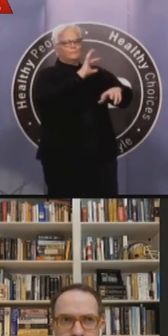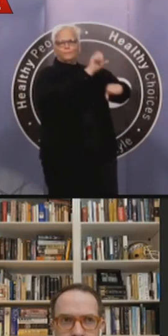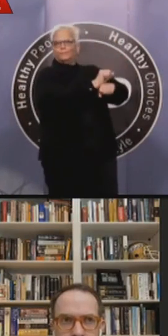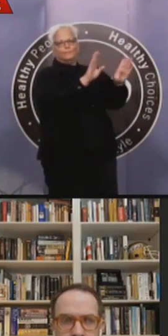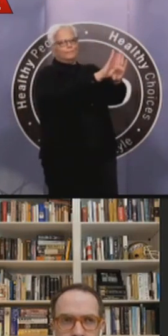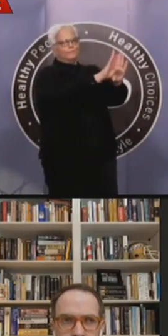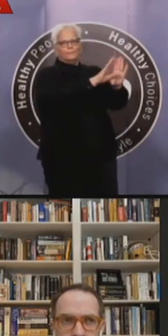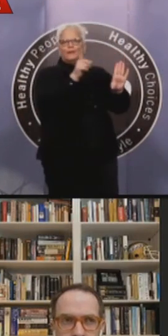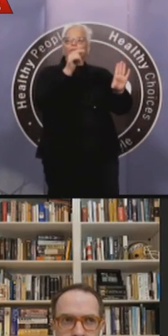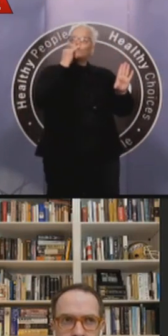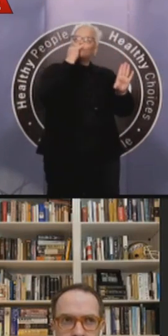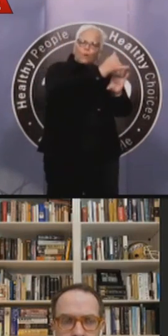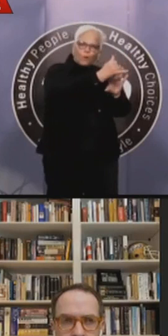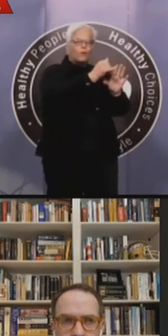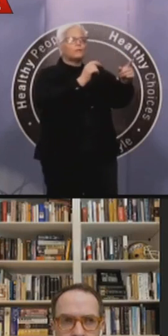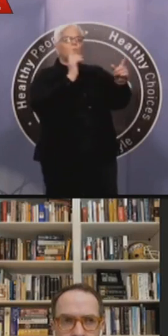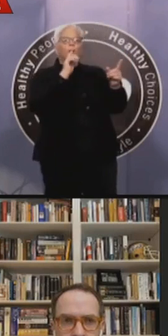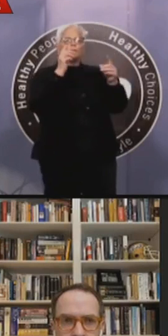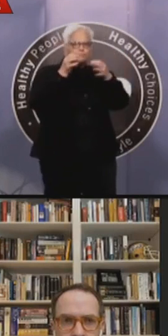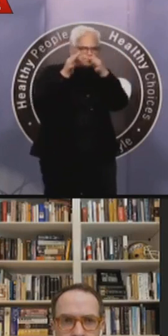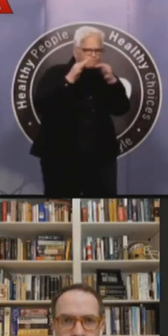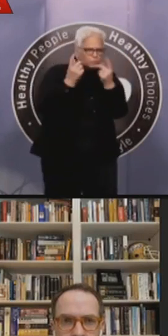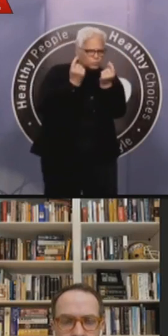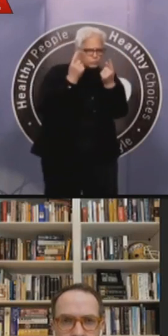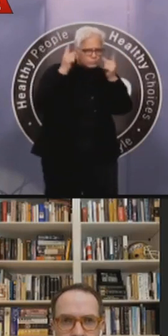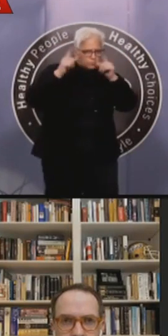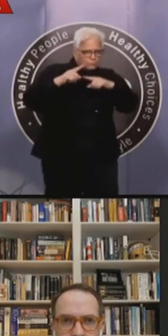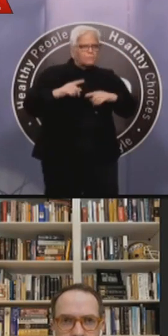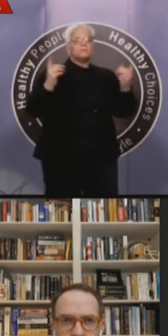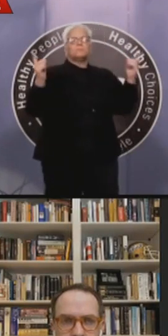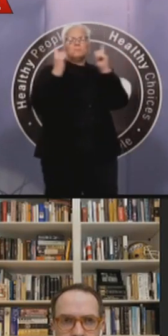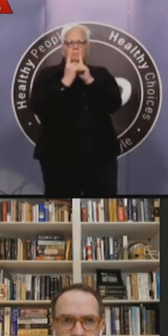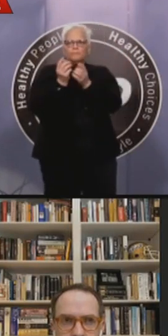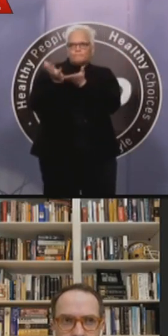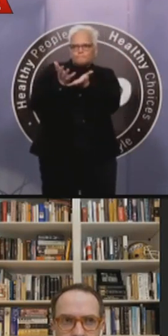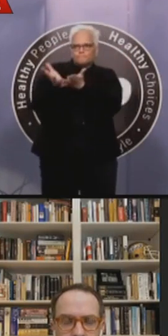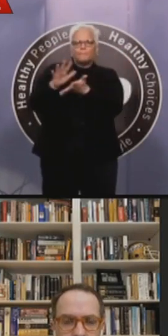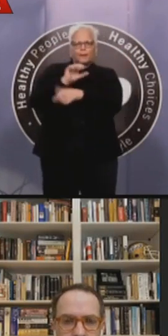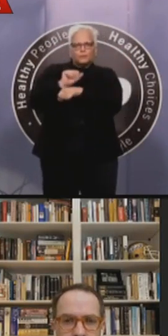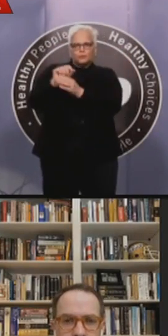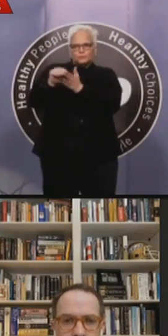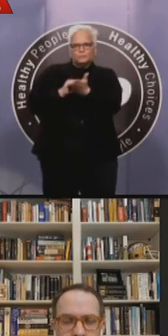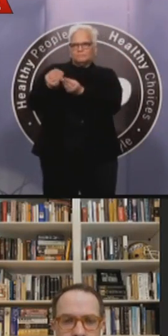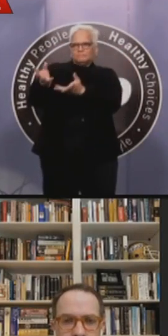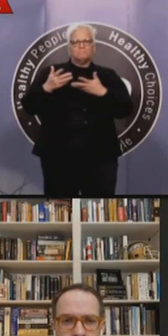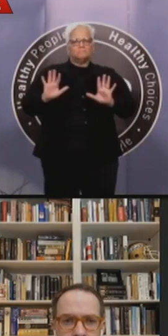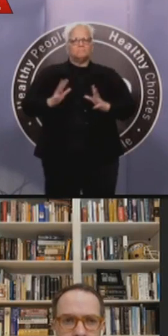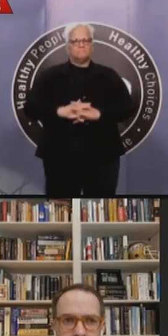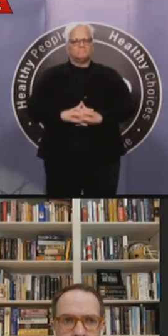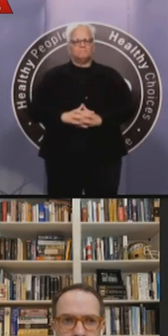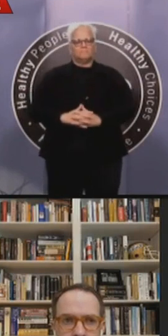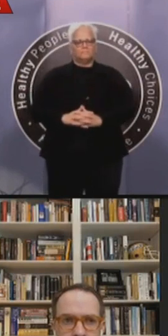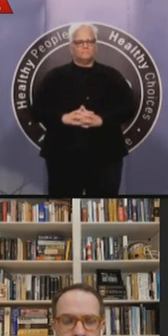the instructions that they have for you. And then, uh, they will help you. They've done a remarkable job of, you know, keeping things working. And that's